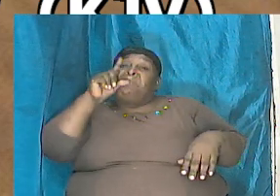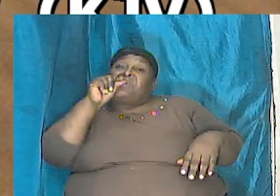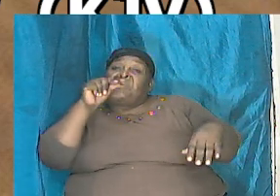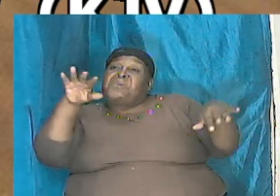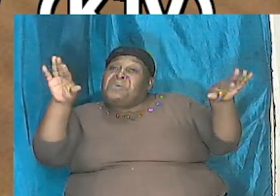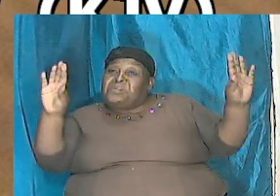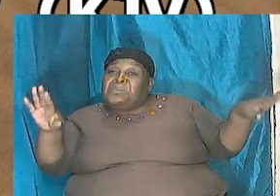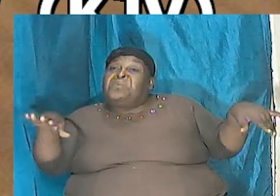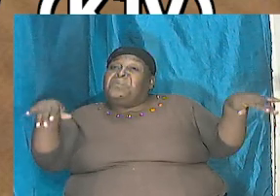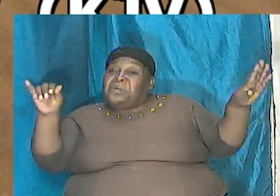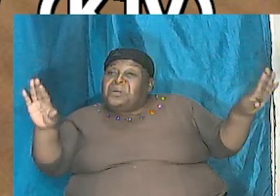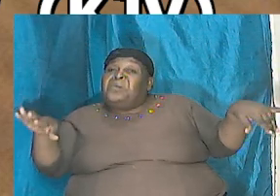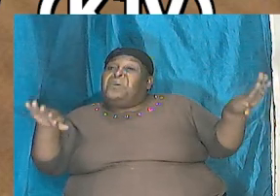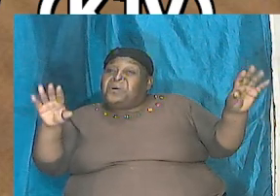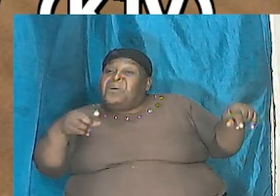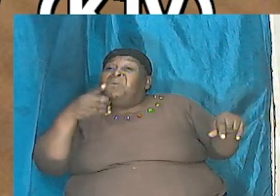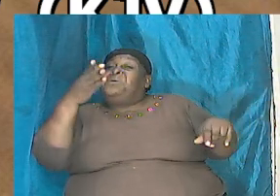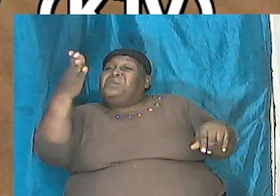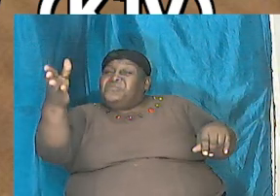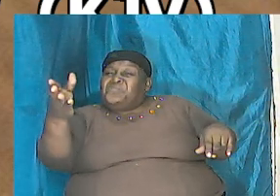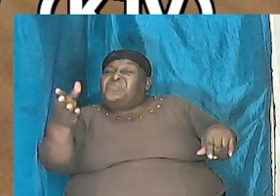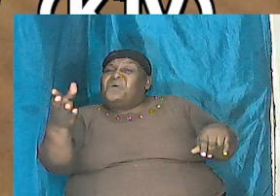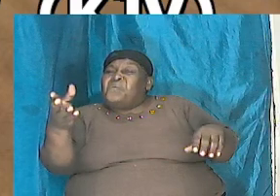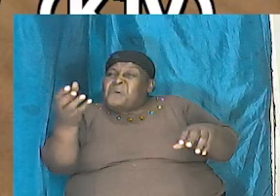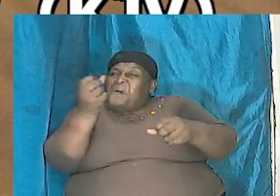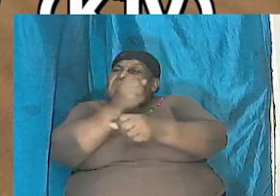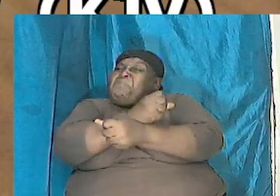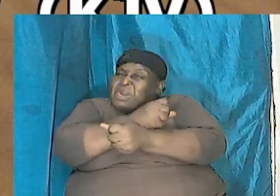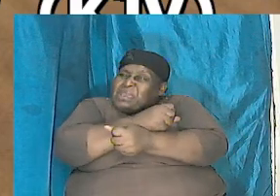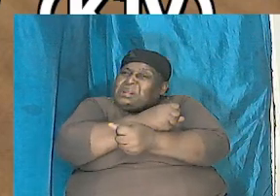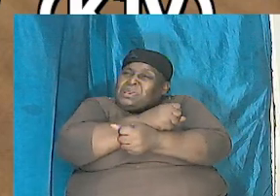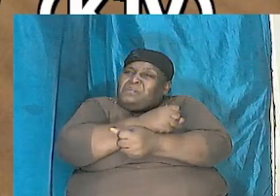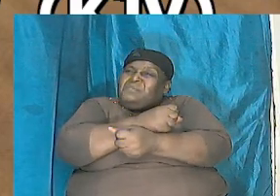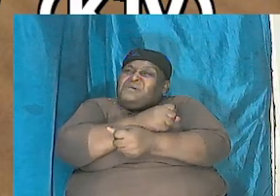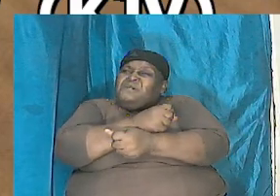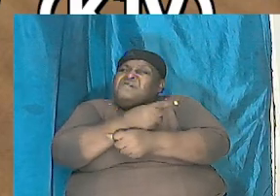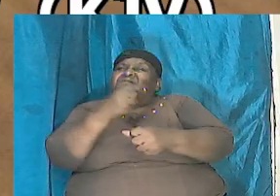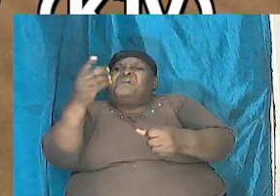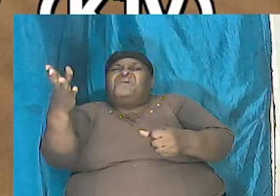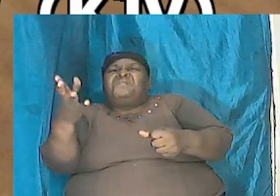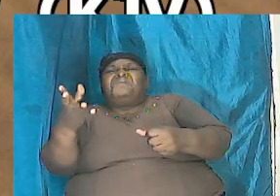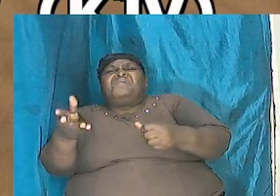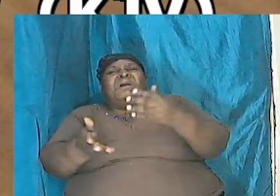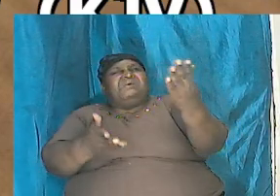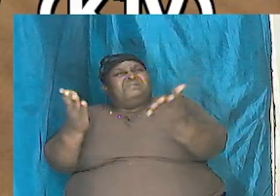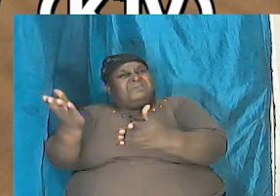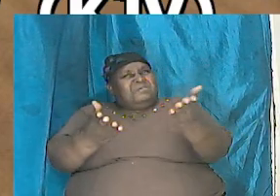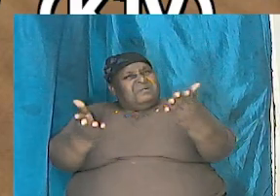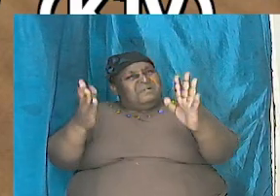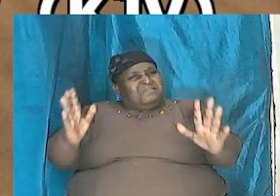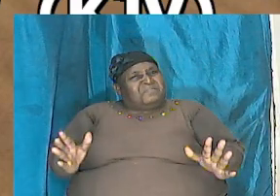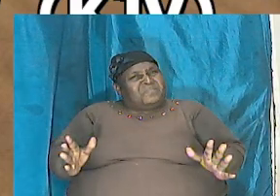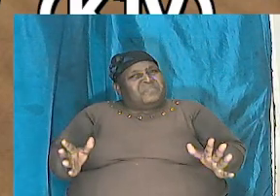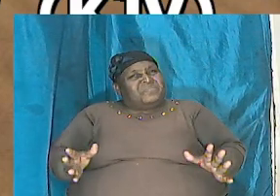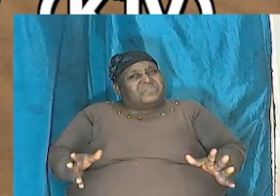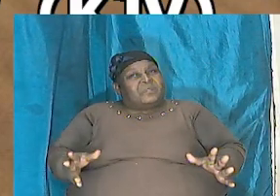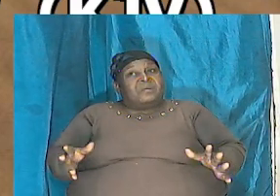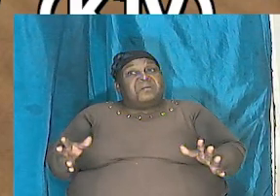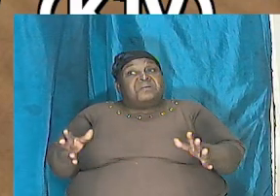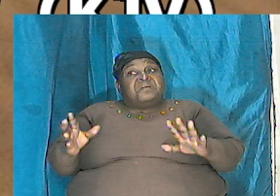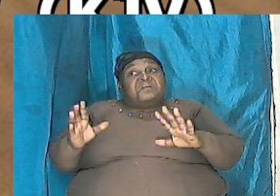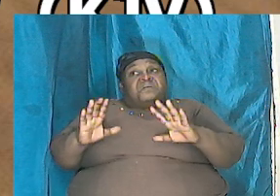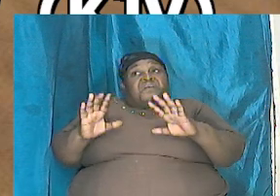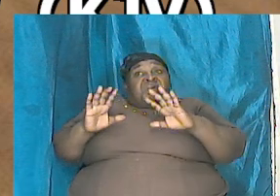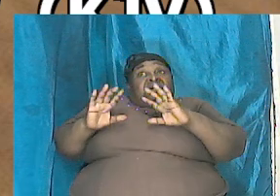massive monster he will just play with him like him playing with a bird whereas for us it is a frightening beast